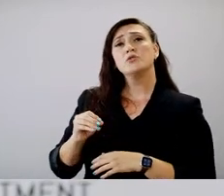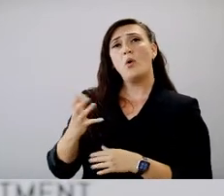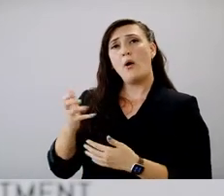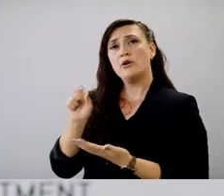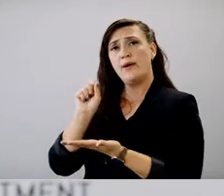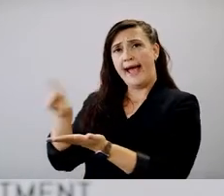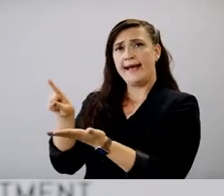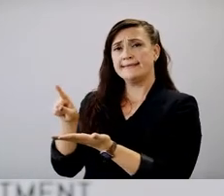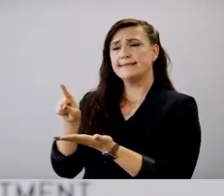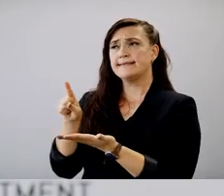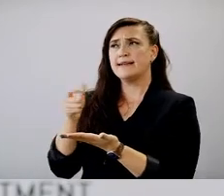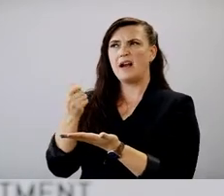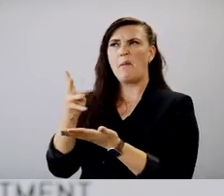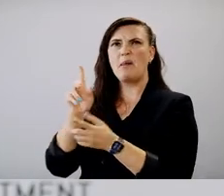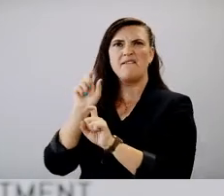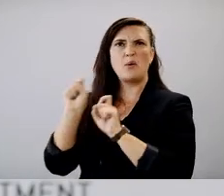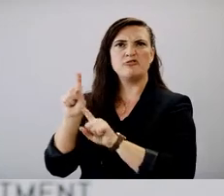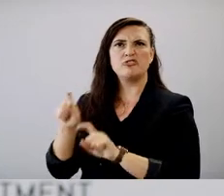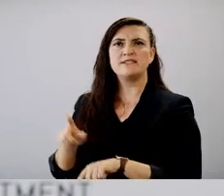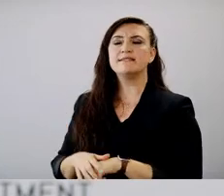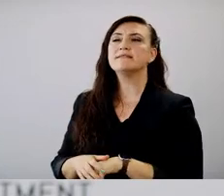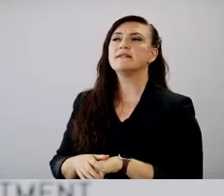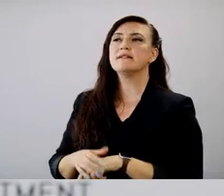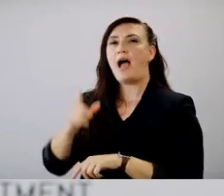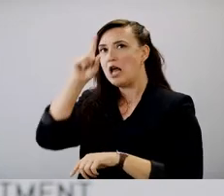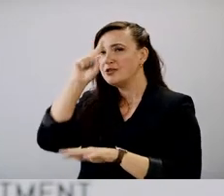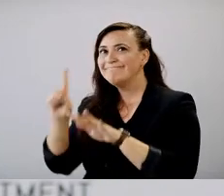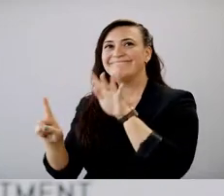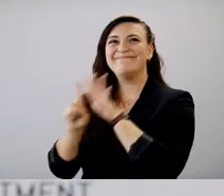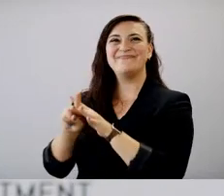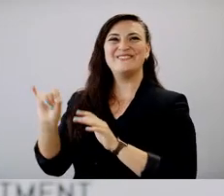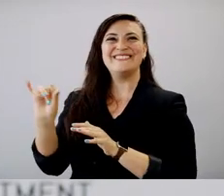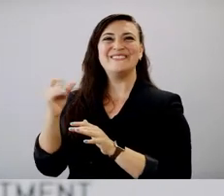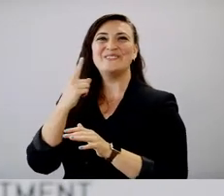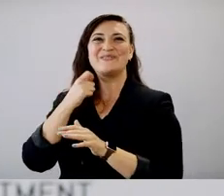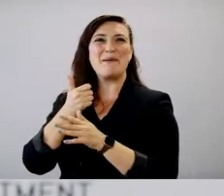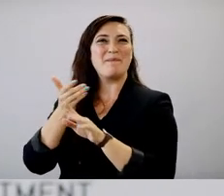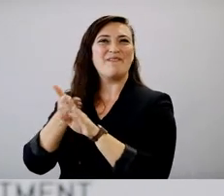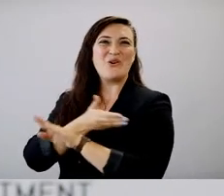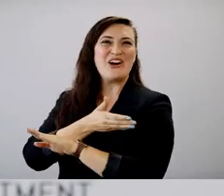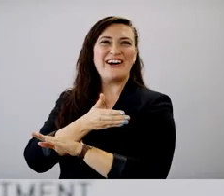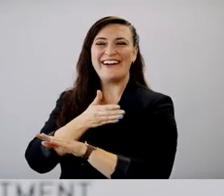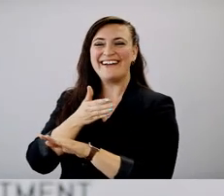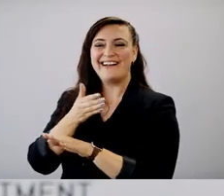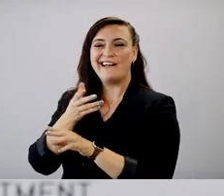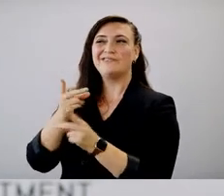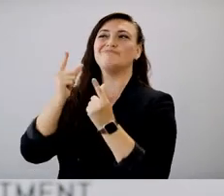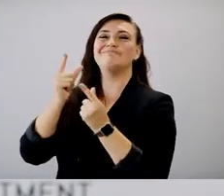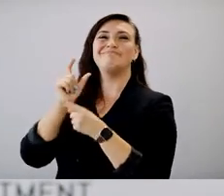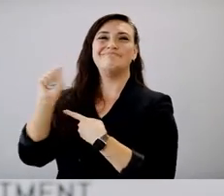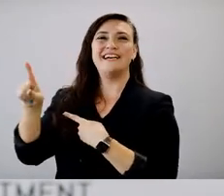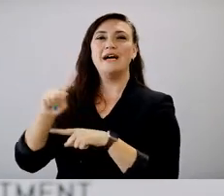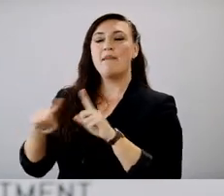wanted to ask you a couple of things and one just came to my mind before the other question that I wanted to do.